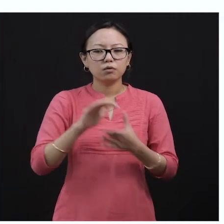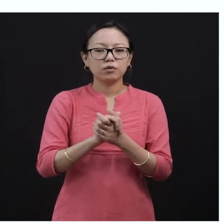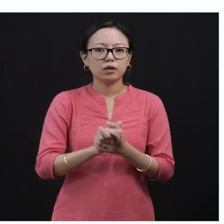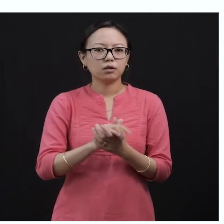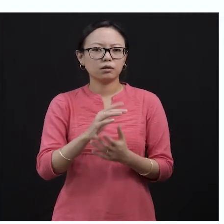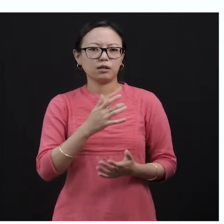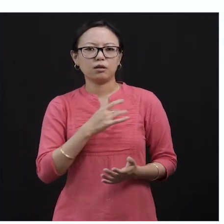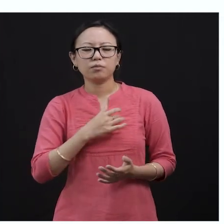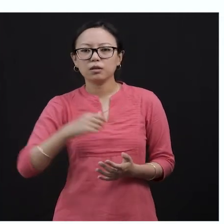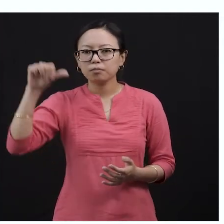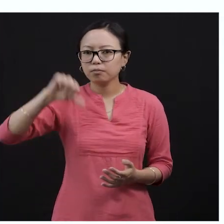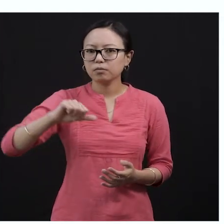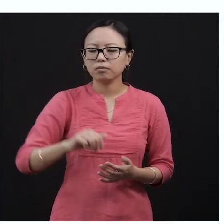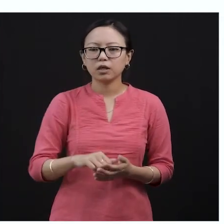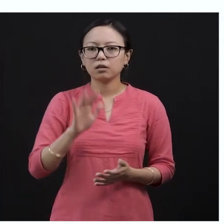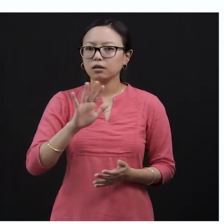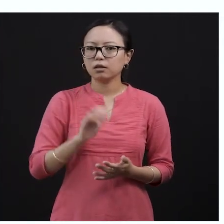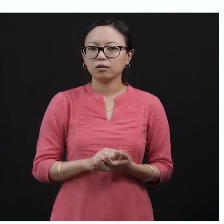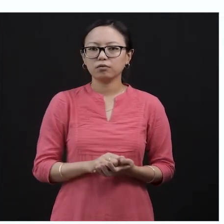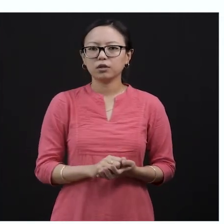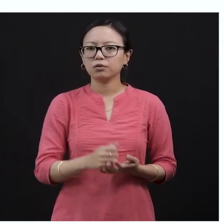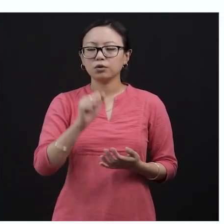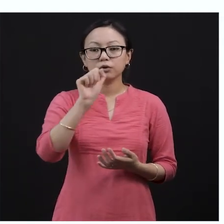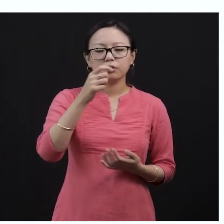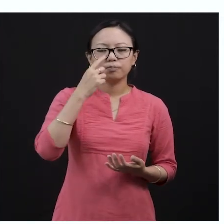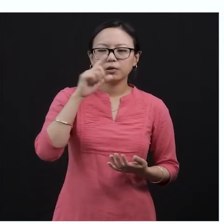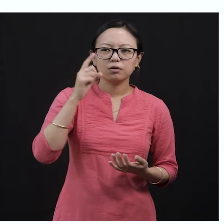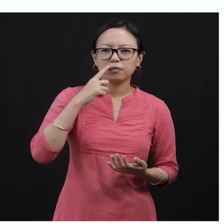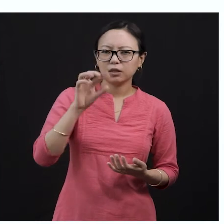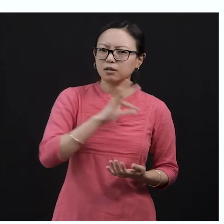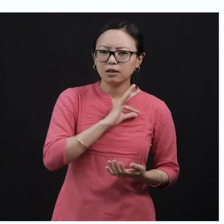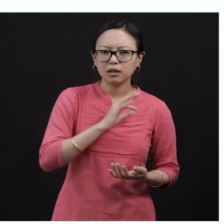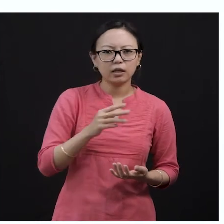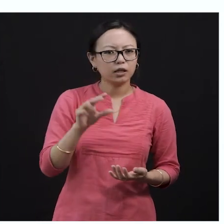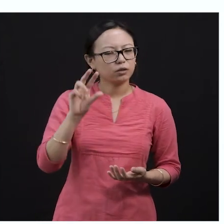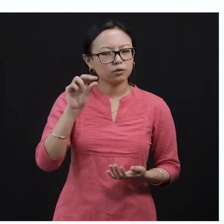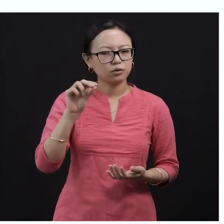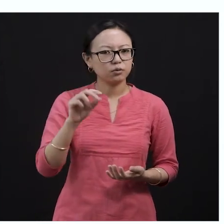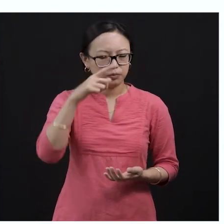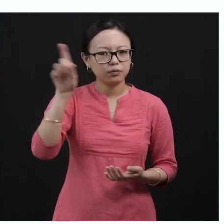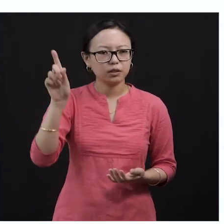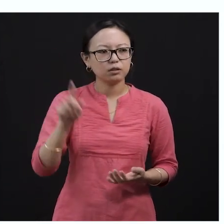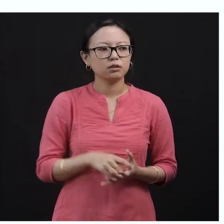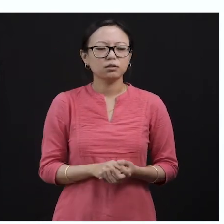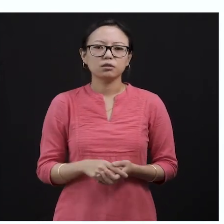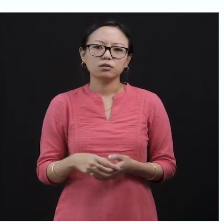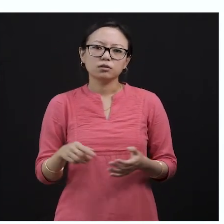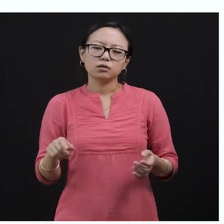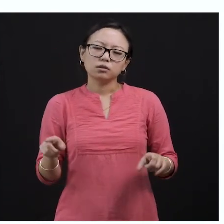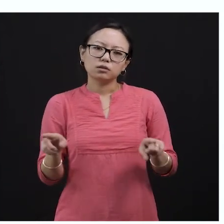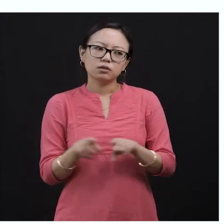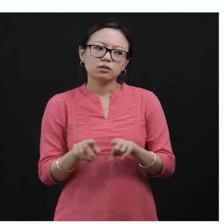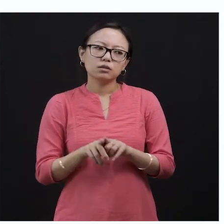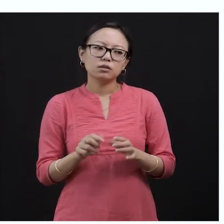same thing with animals. They are saying that he should not go with the boy because human beings may harm them any time. But he